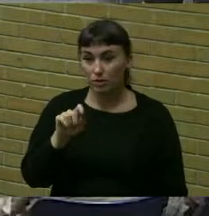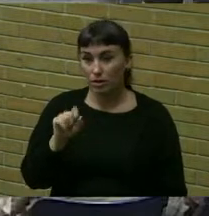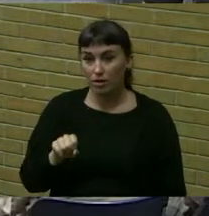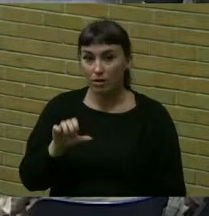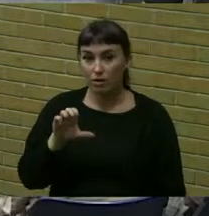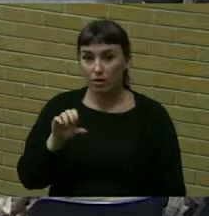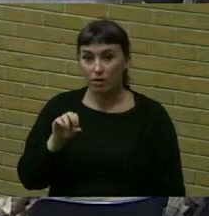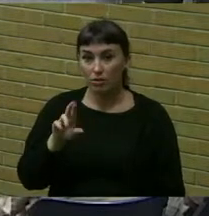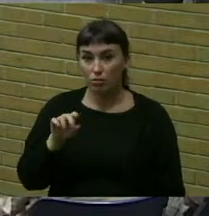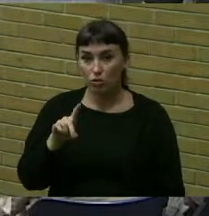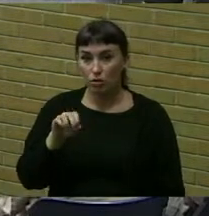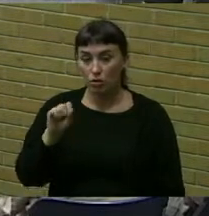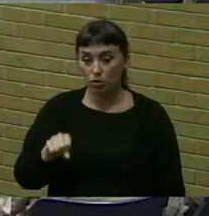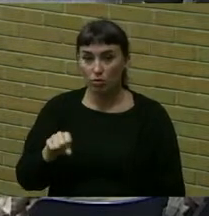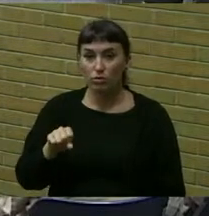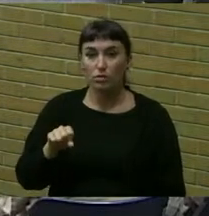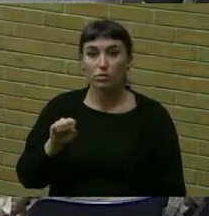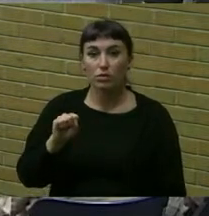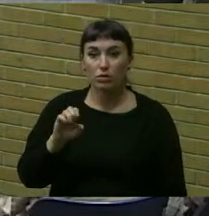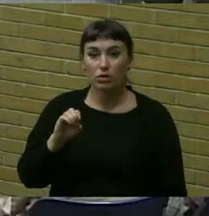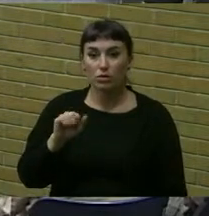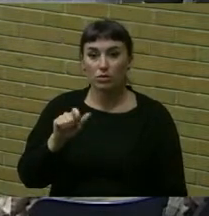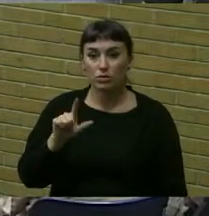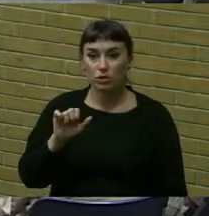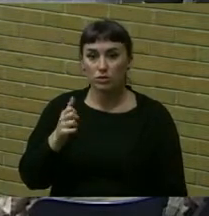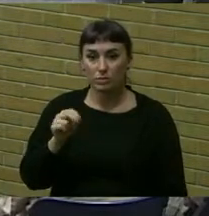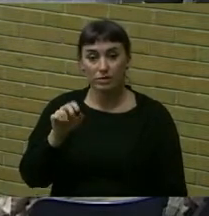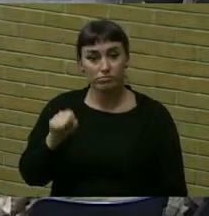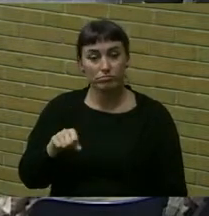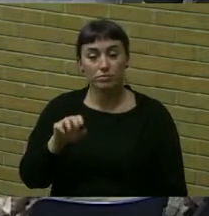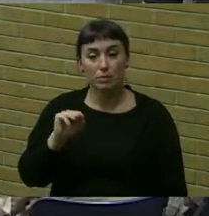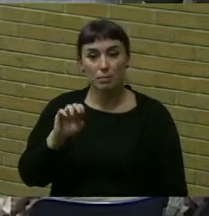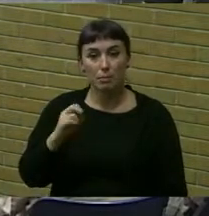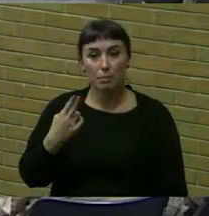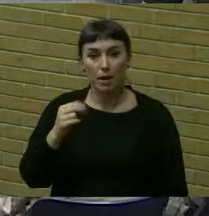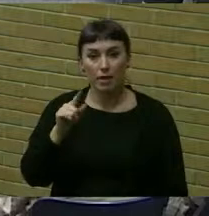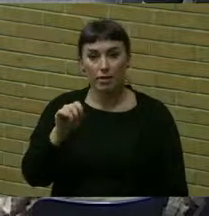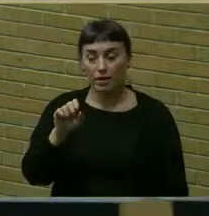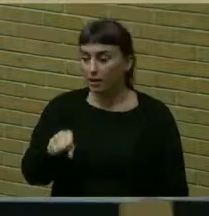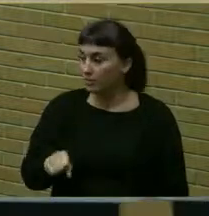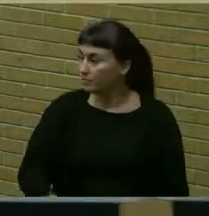Aye. Council member Corrado. Aye. Council member Salzman. Aye. Supervisor Malon. Aye.